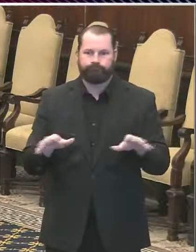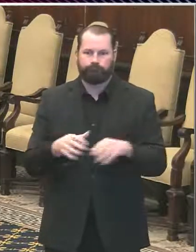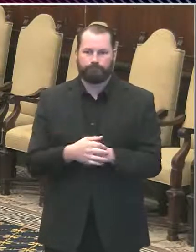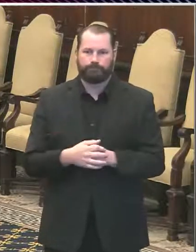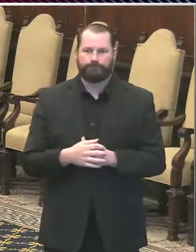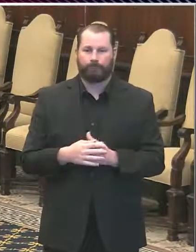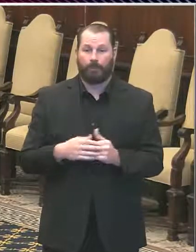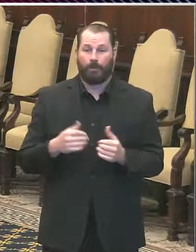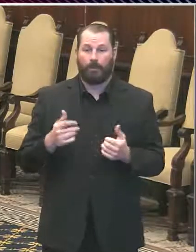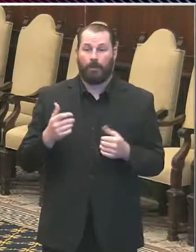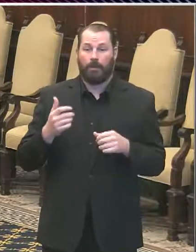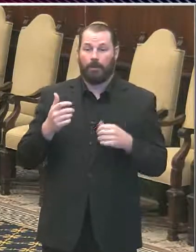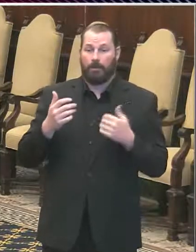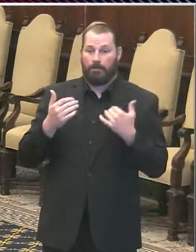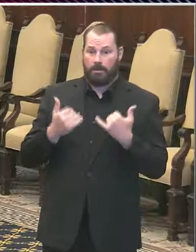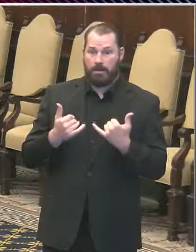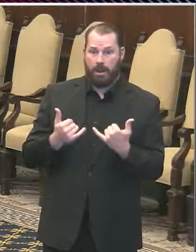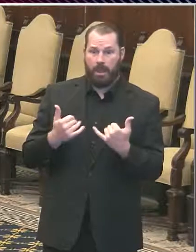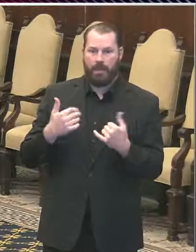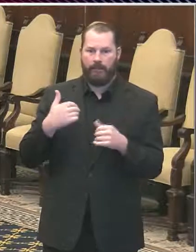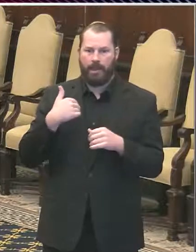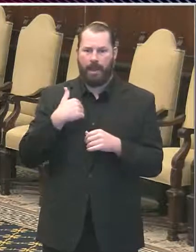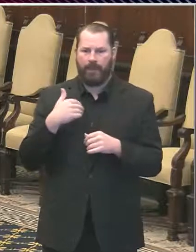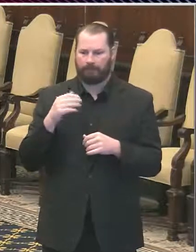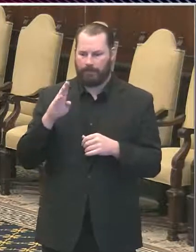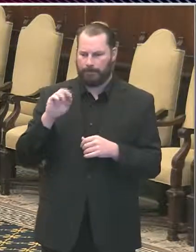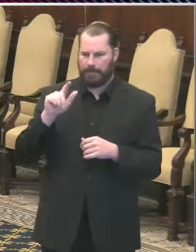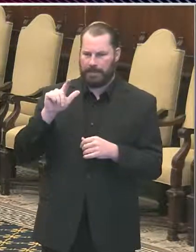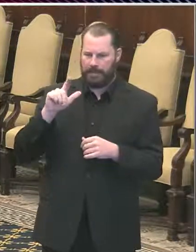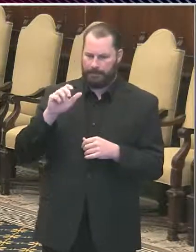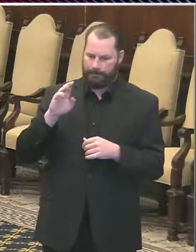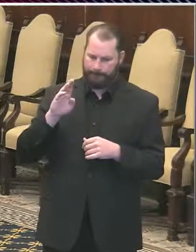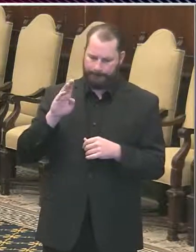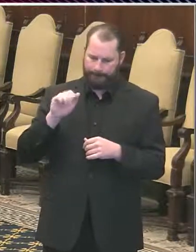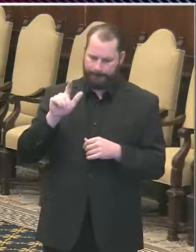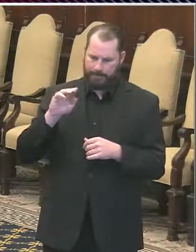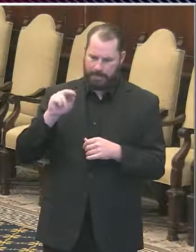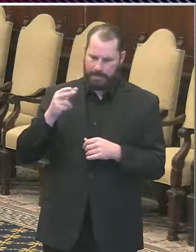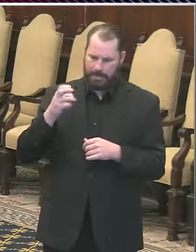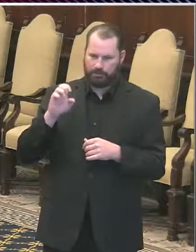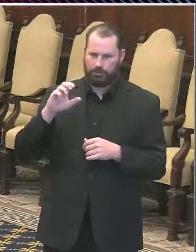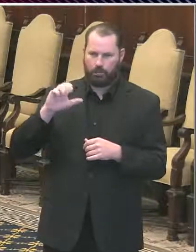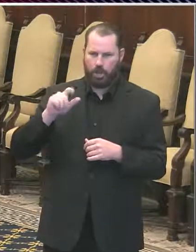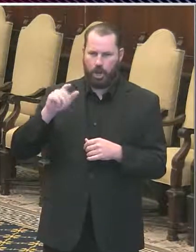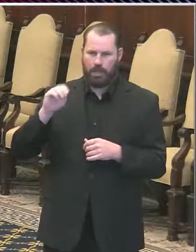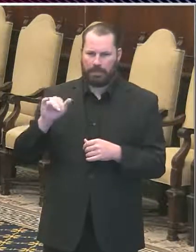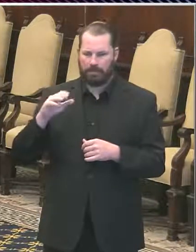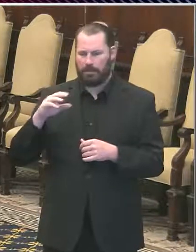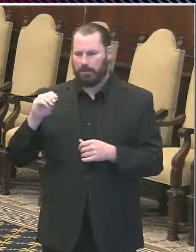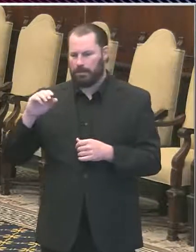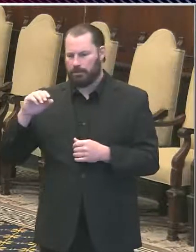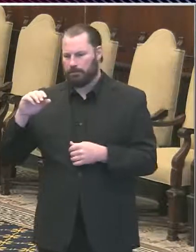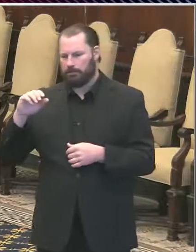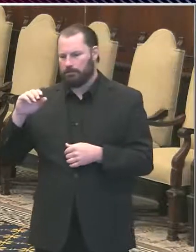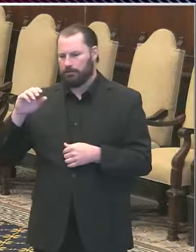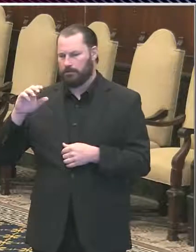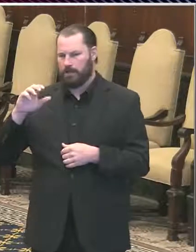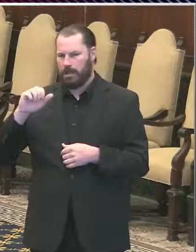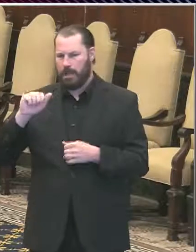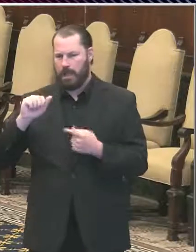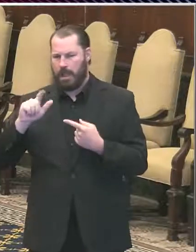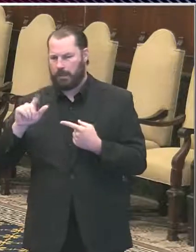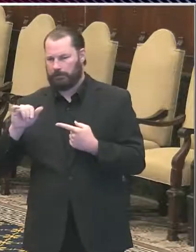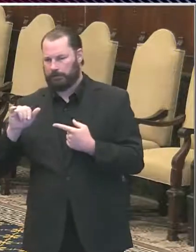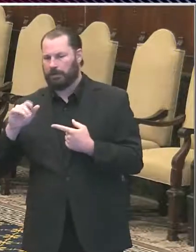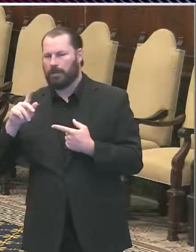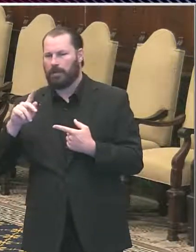in case there are further questions. Finally, wanted to make a note that this is National EMS Week. Paramedics and emergency